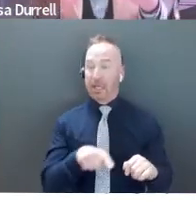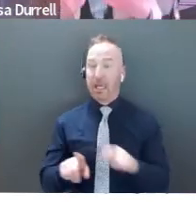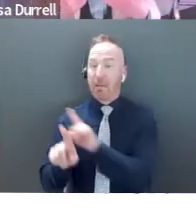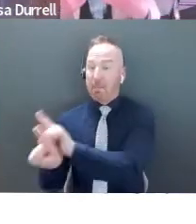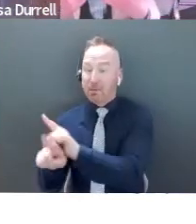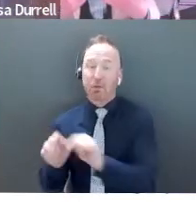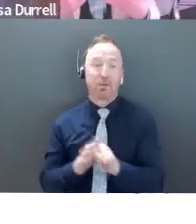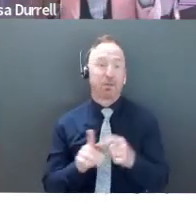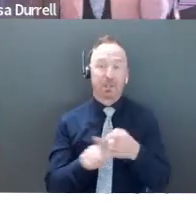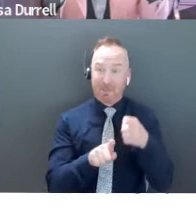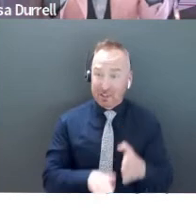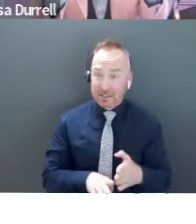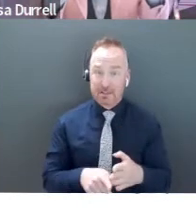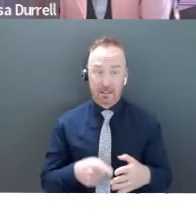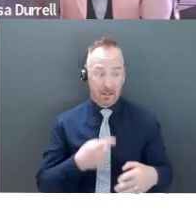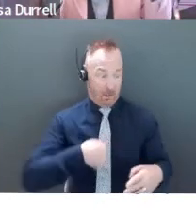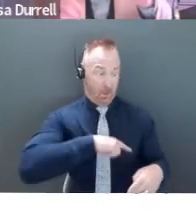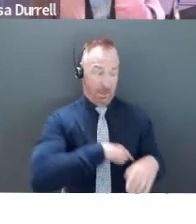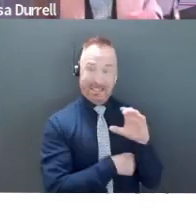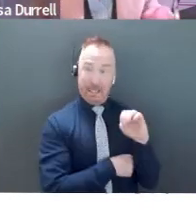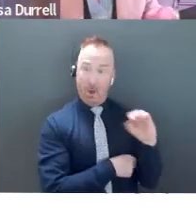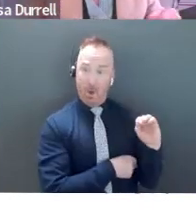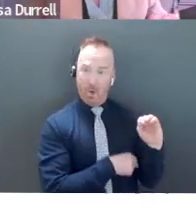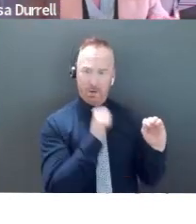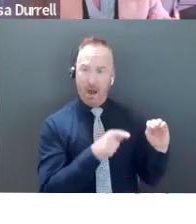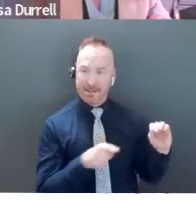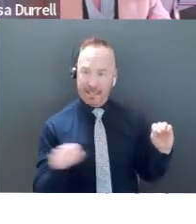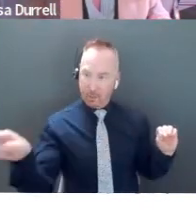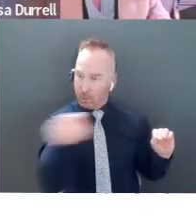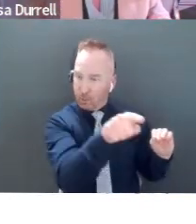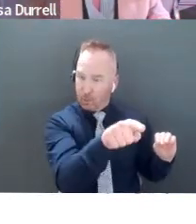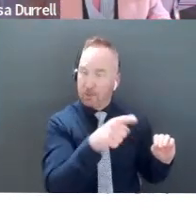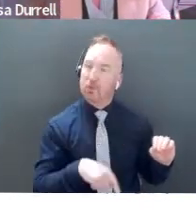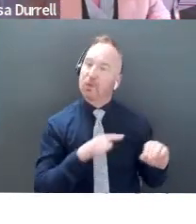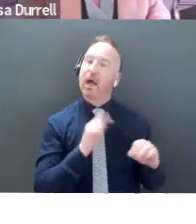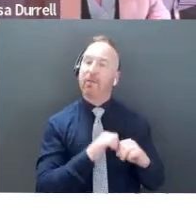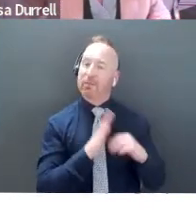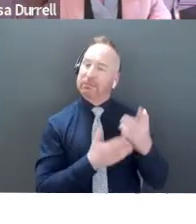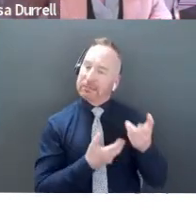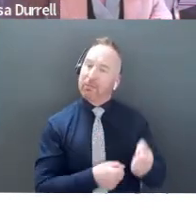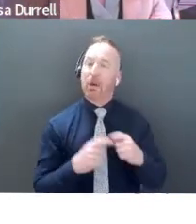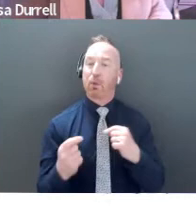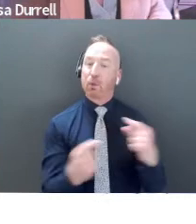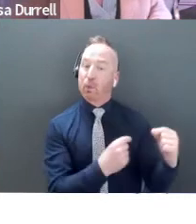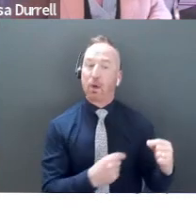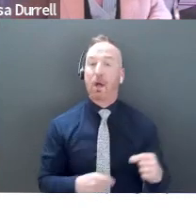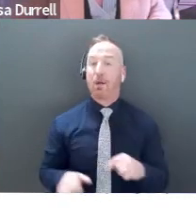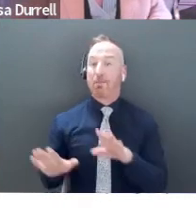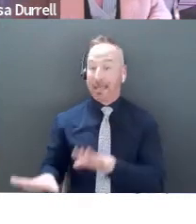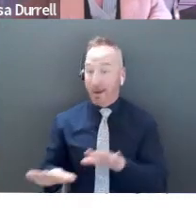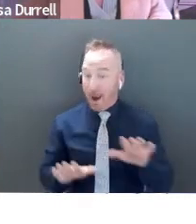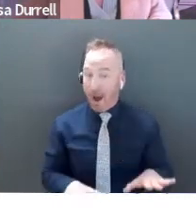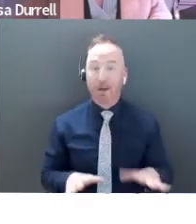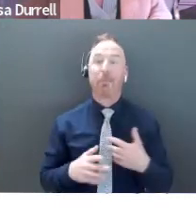we're not the CEO of the company. That's you. So you have to be confident in who you are and what you do. Keep calm and go practice.